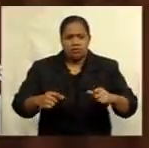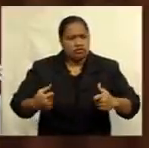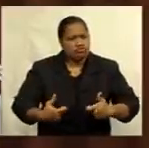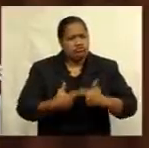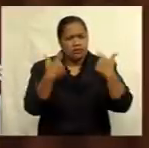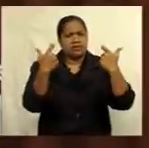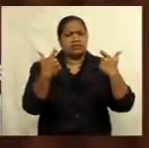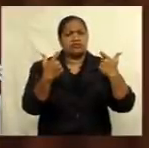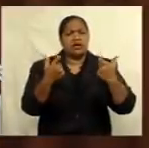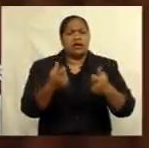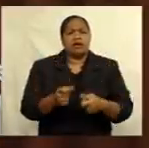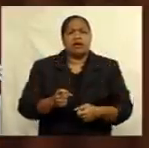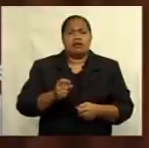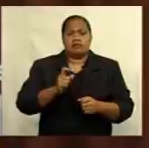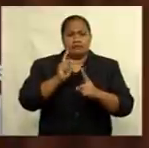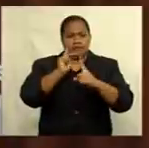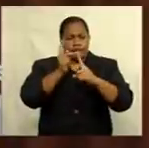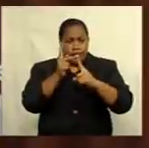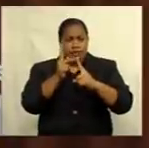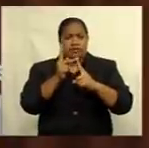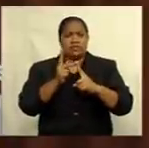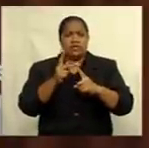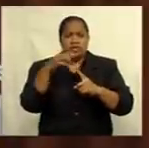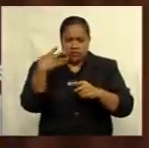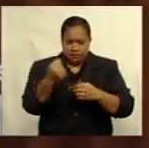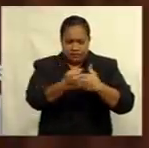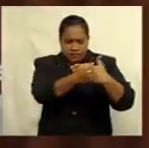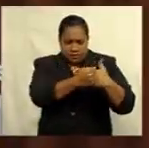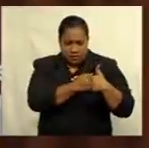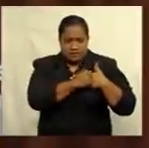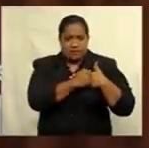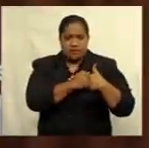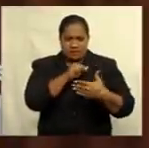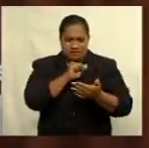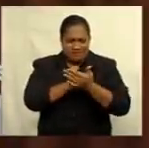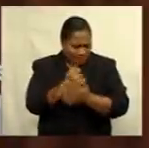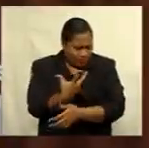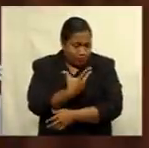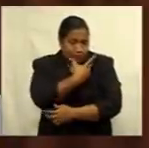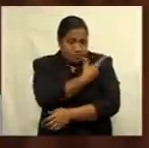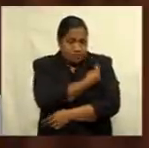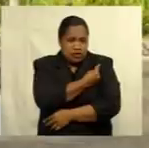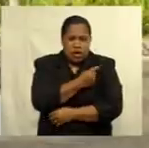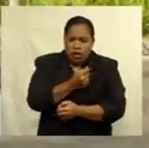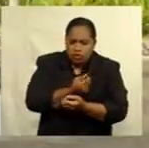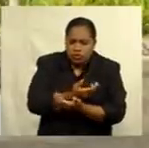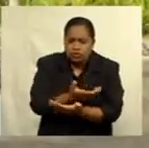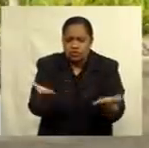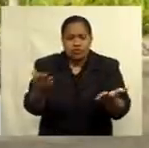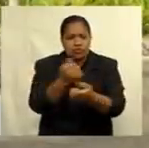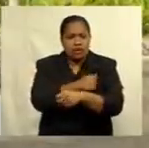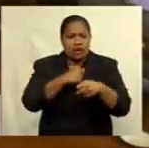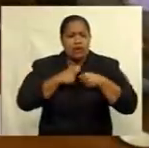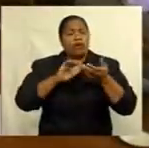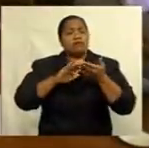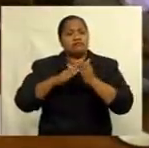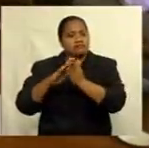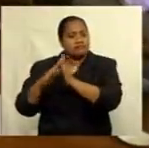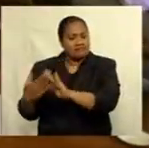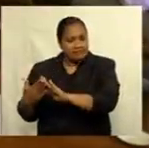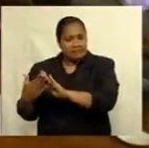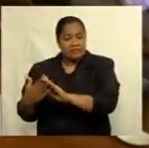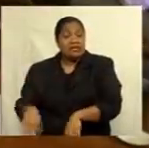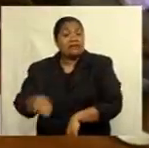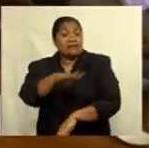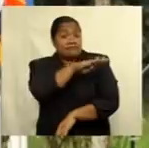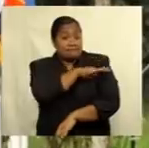and the urgent priority for rolling out safe and effective vaccination in all our communities. Mbaini Morama as chair has